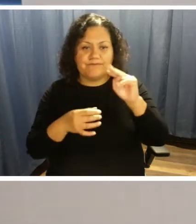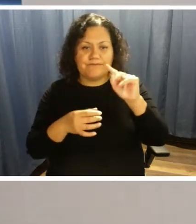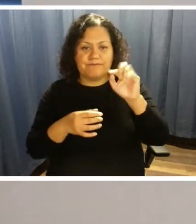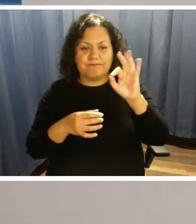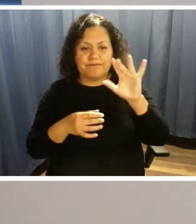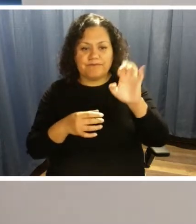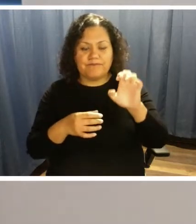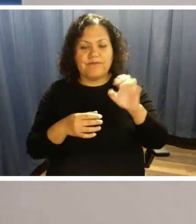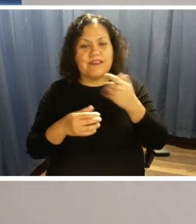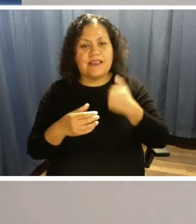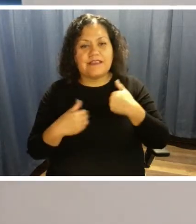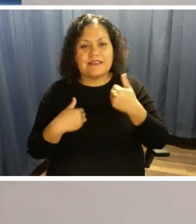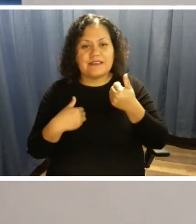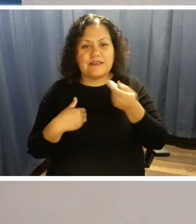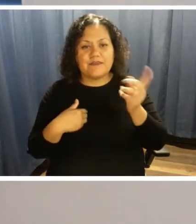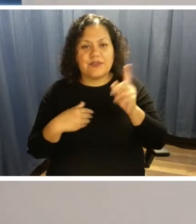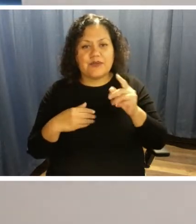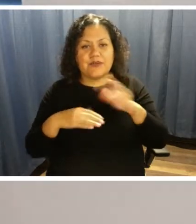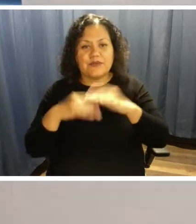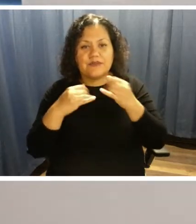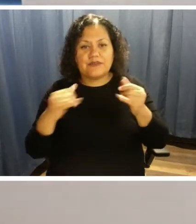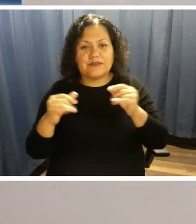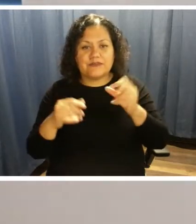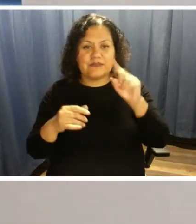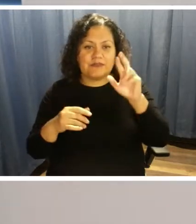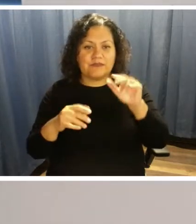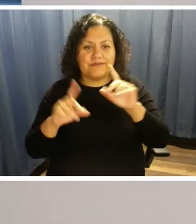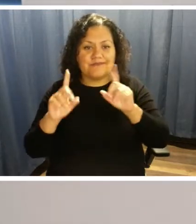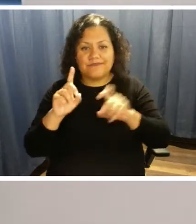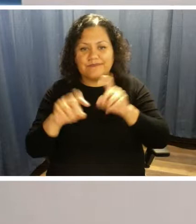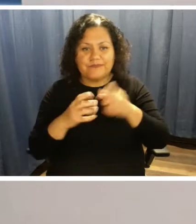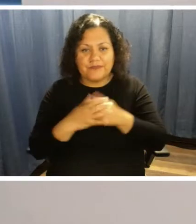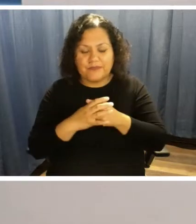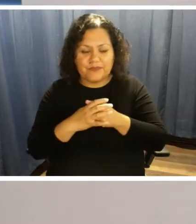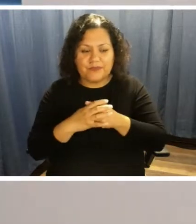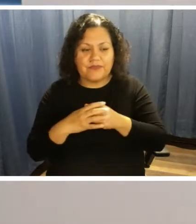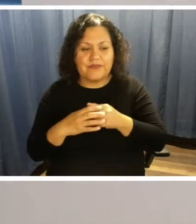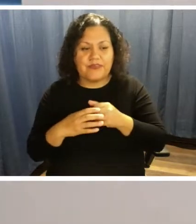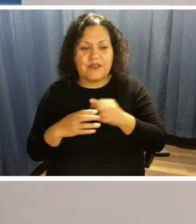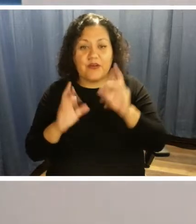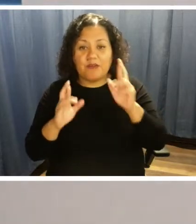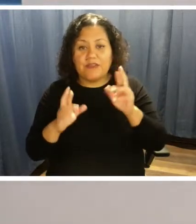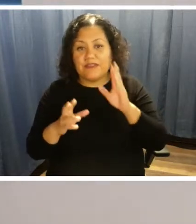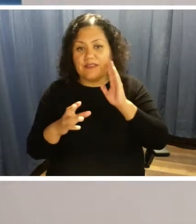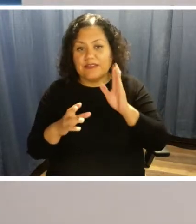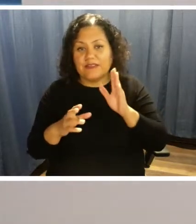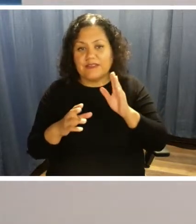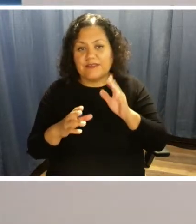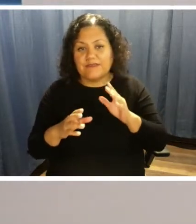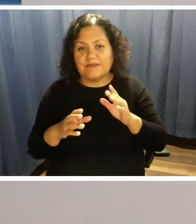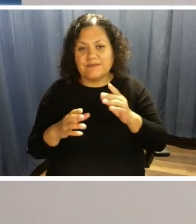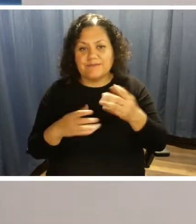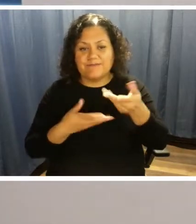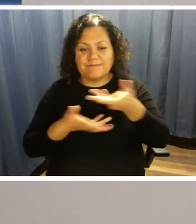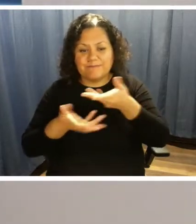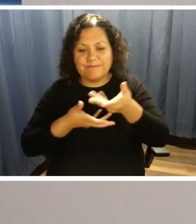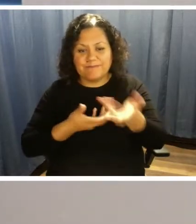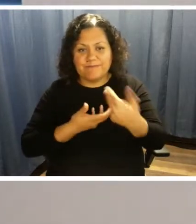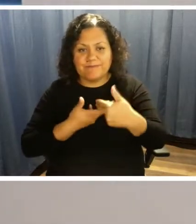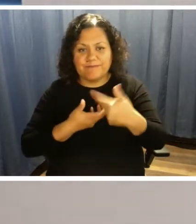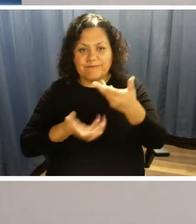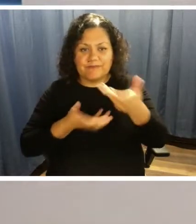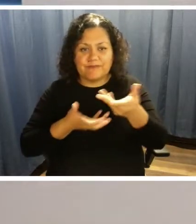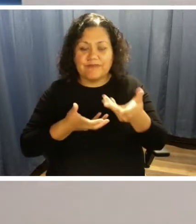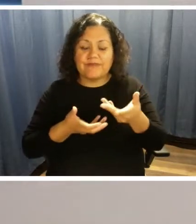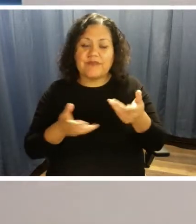hope that you'll be responding to those questions when they pop up during the hour. As I mentioned, this is an interactive forum, and we want